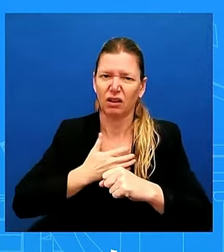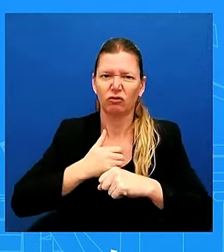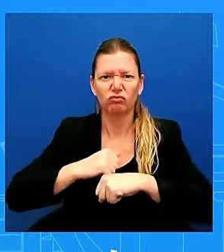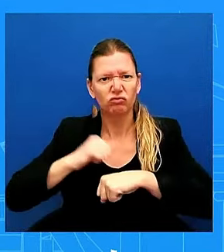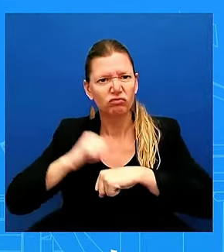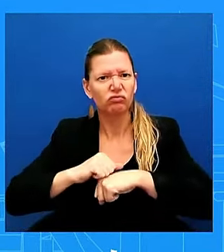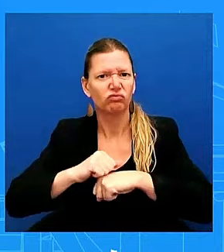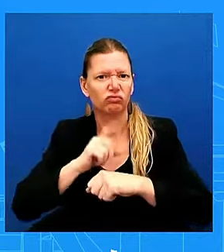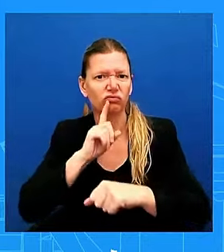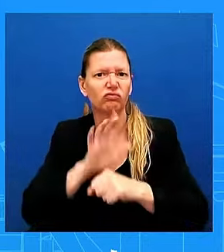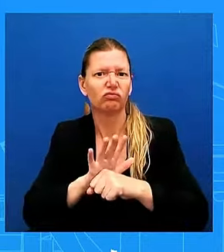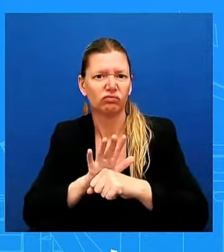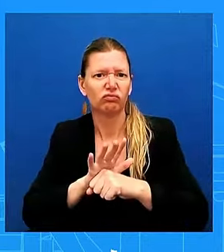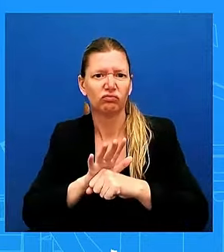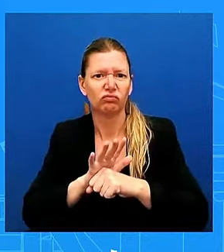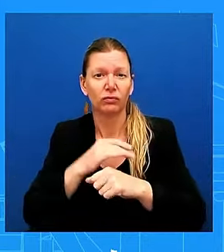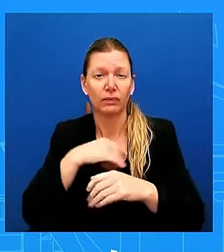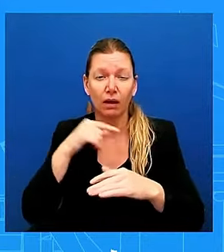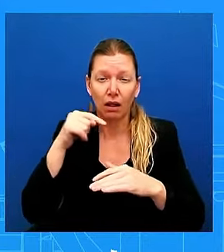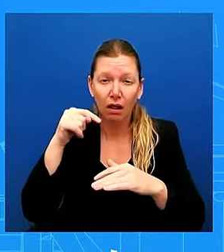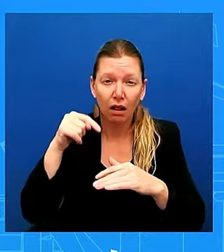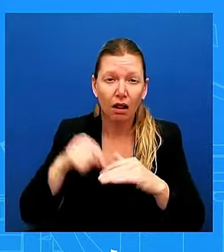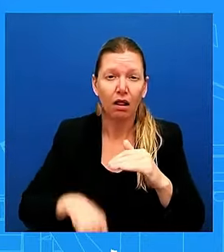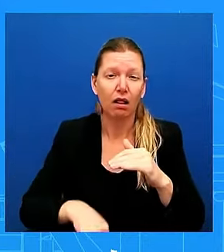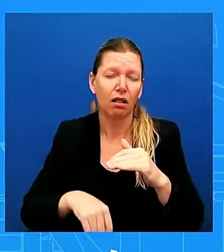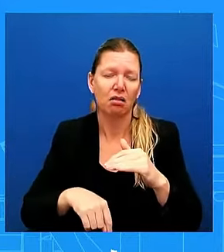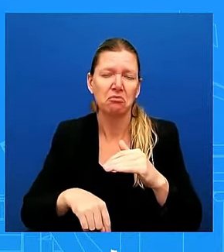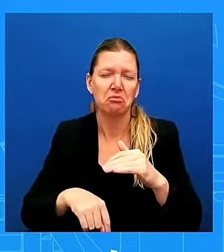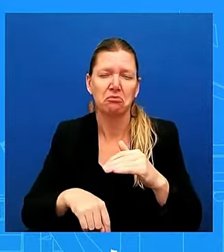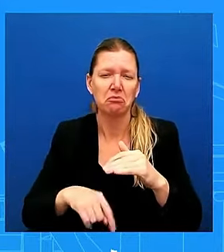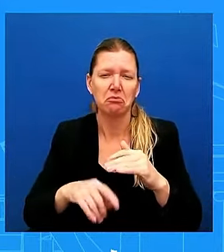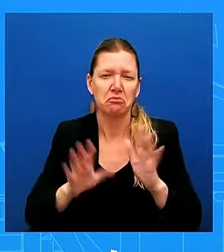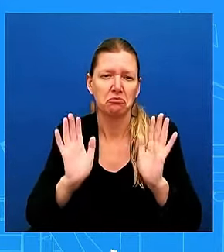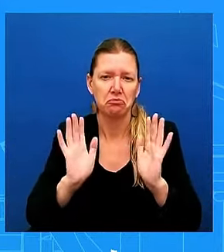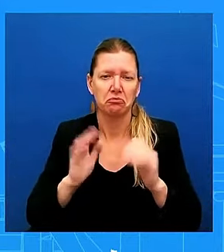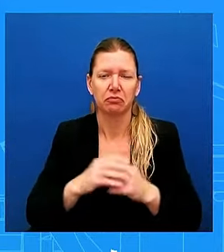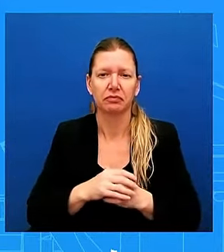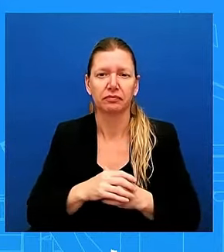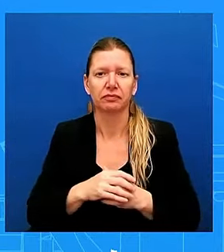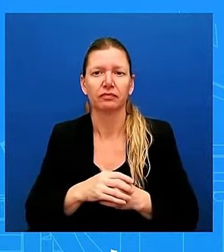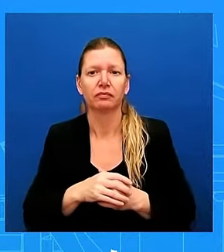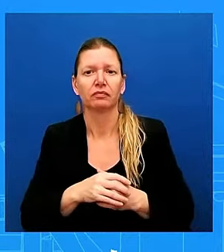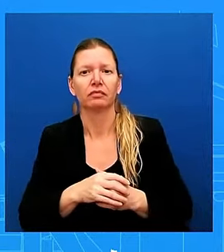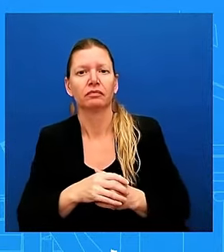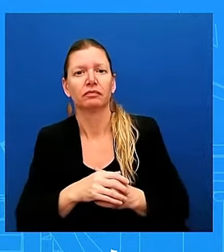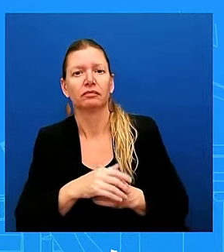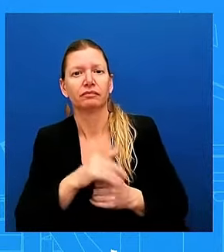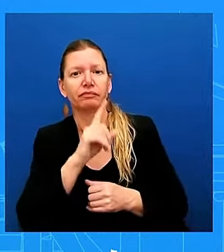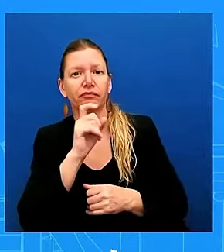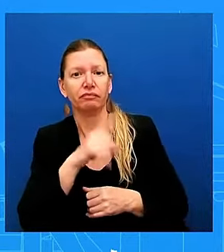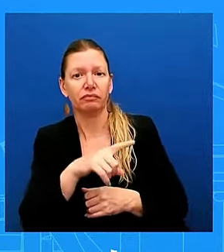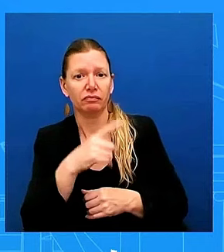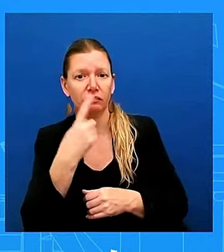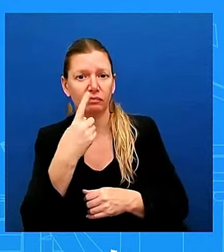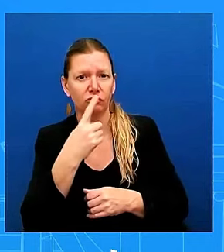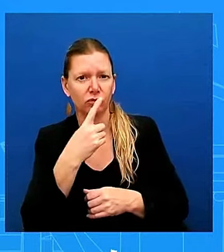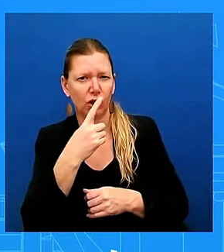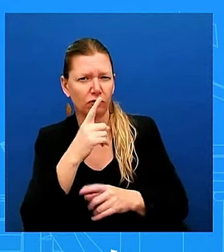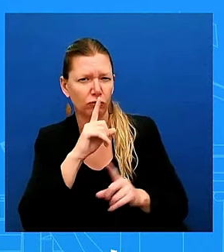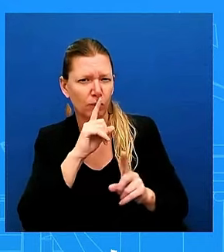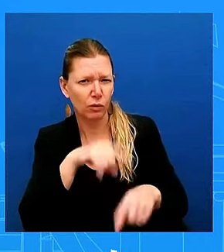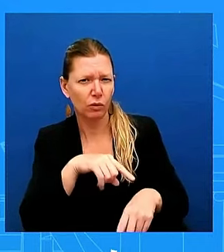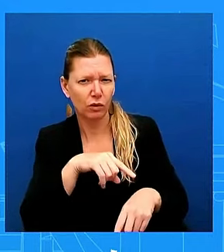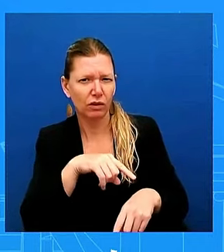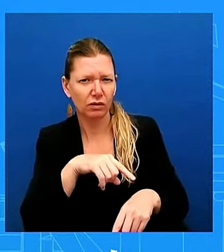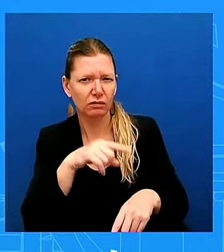public here. And there was a report, uh, that quotes U.S. officials saying the White House wants to take advantage of the massive blow